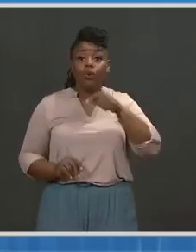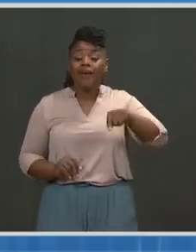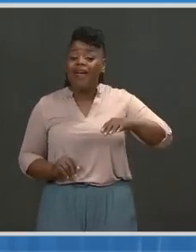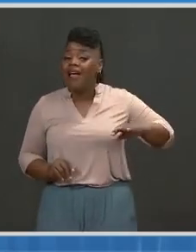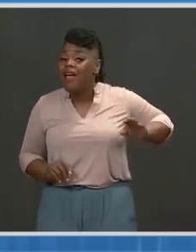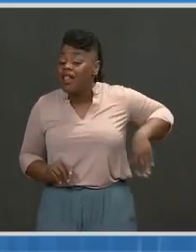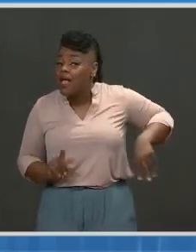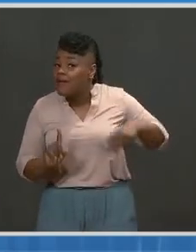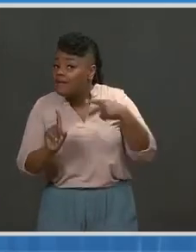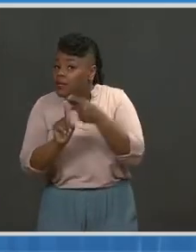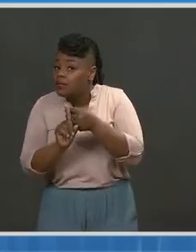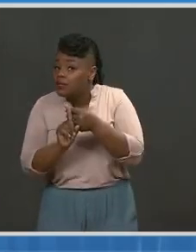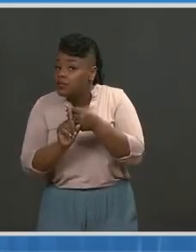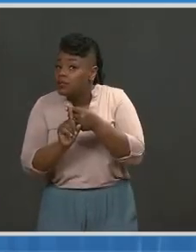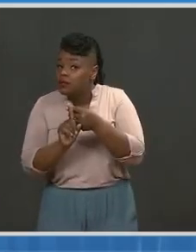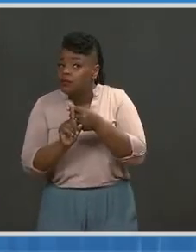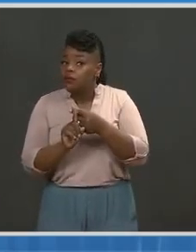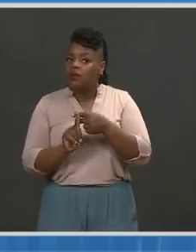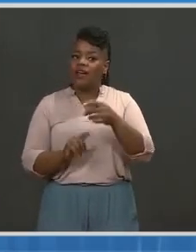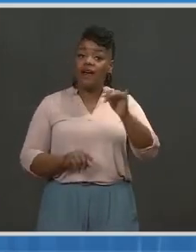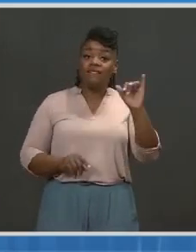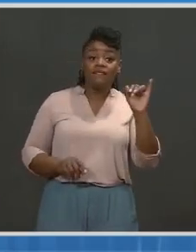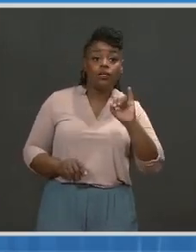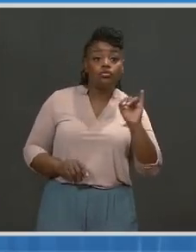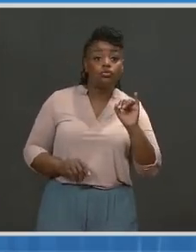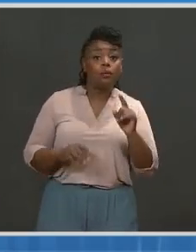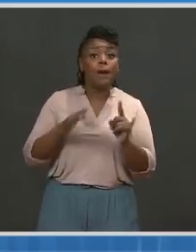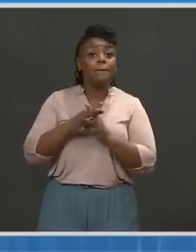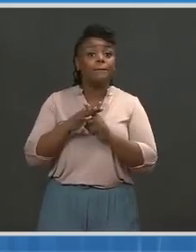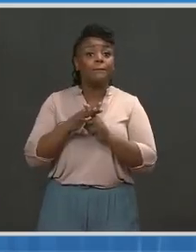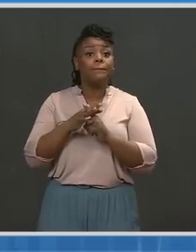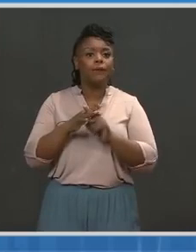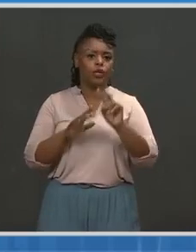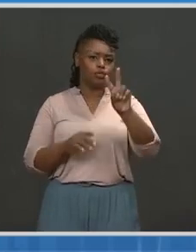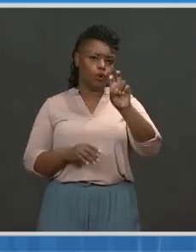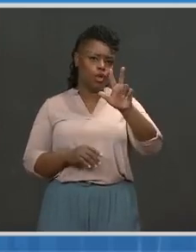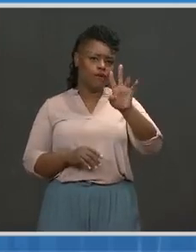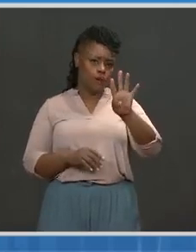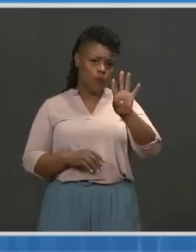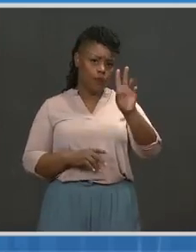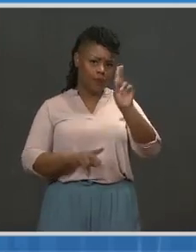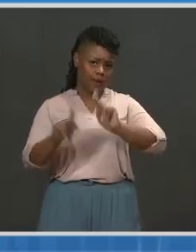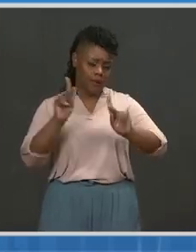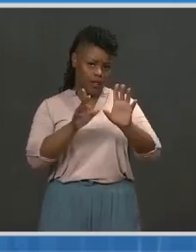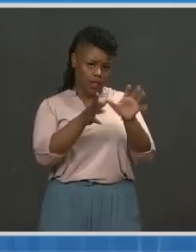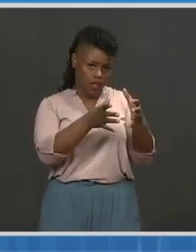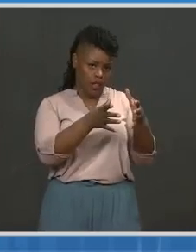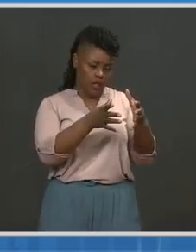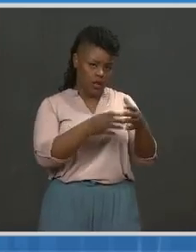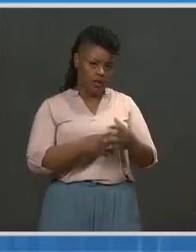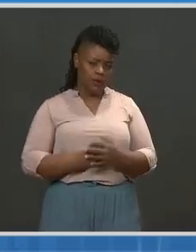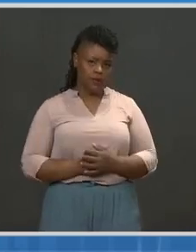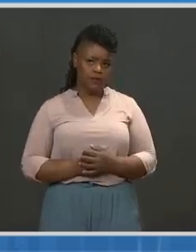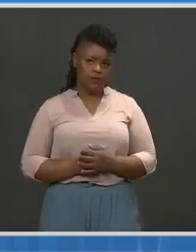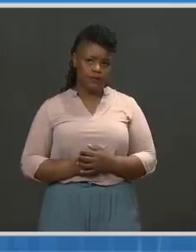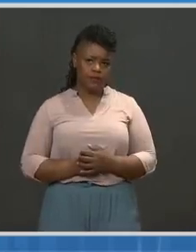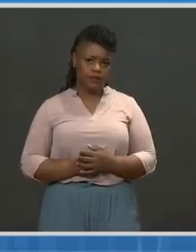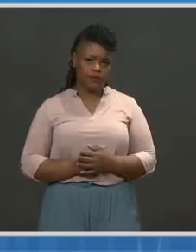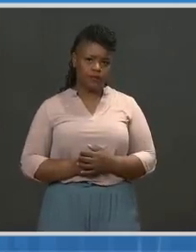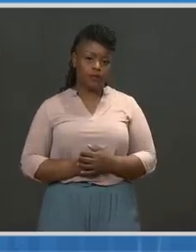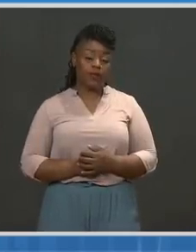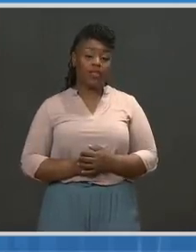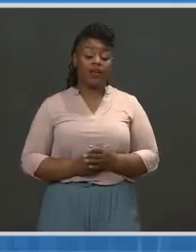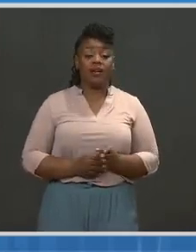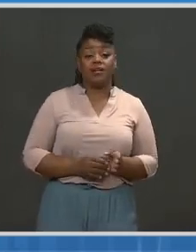who are not vaccinated, in which infection was seen in 234 of over 8,000 employees, and